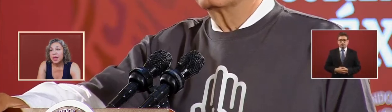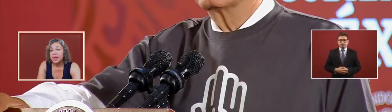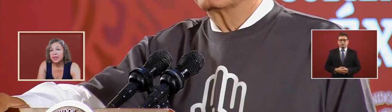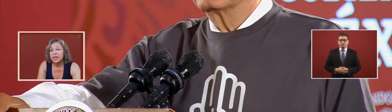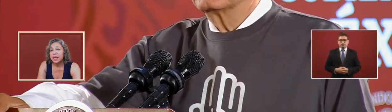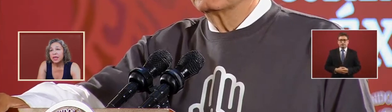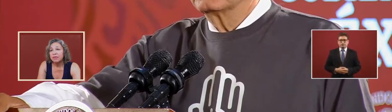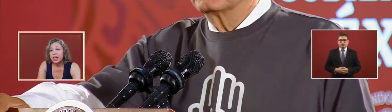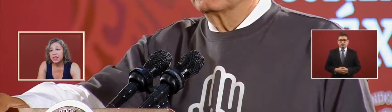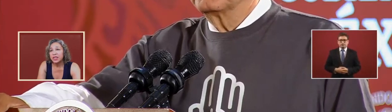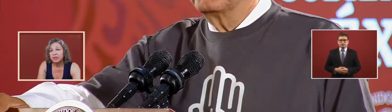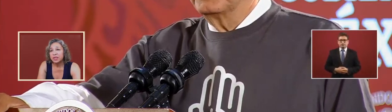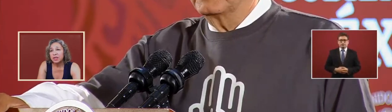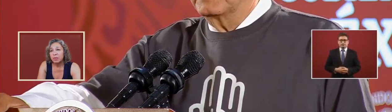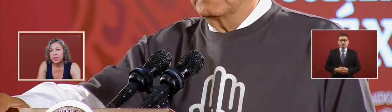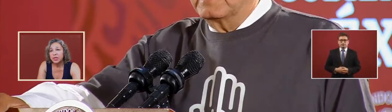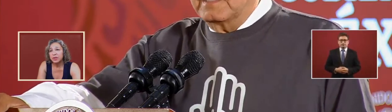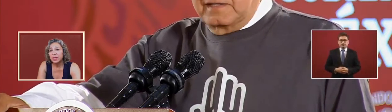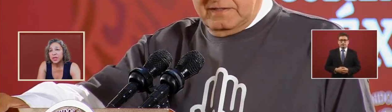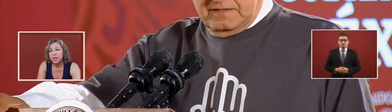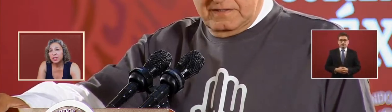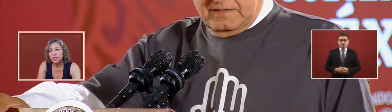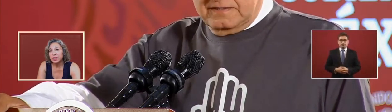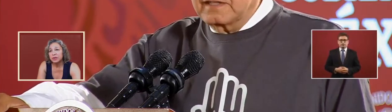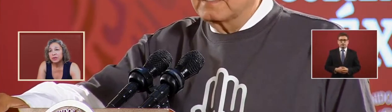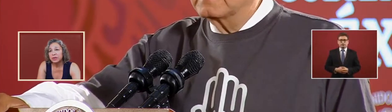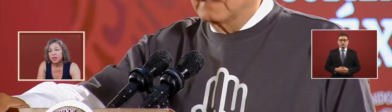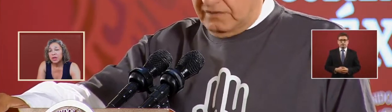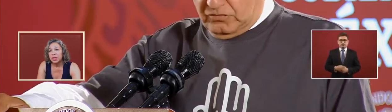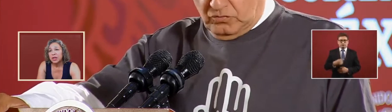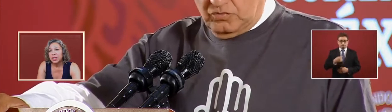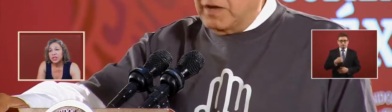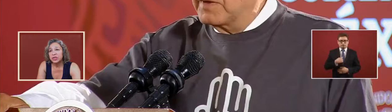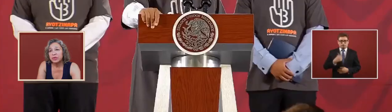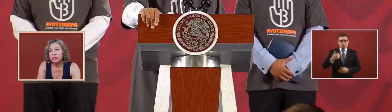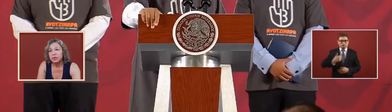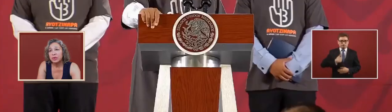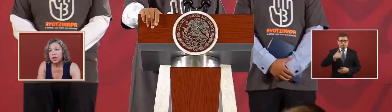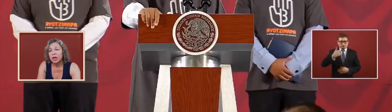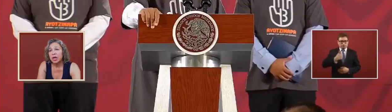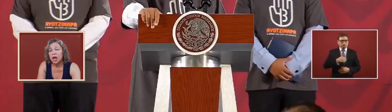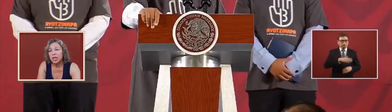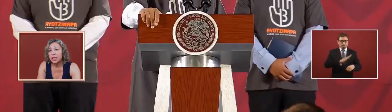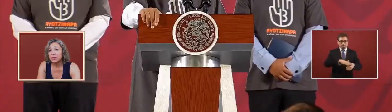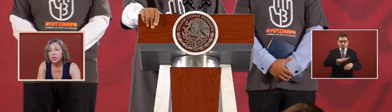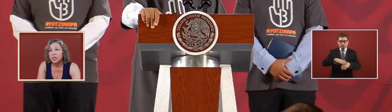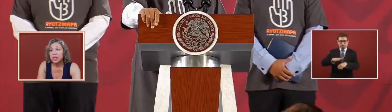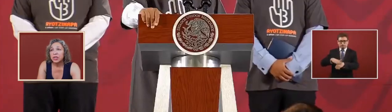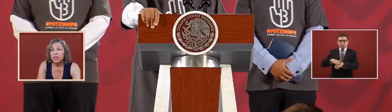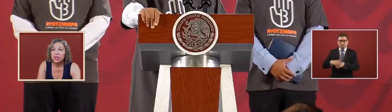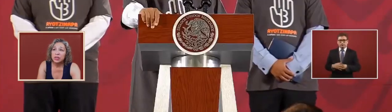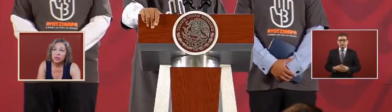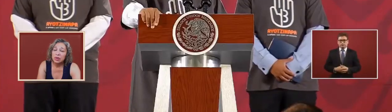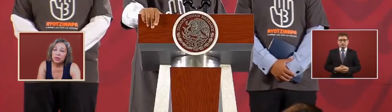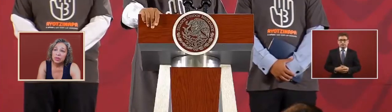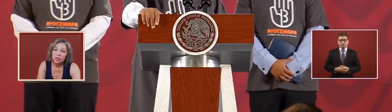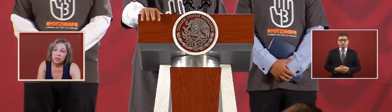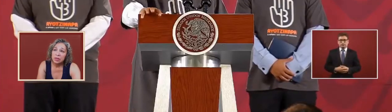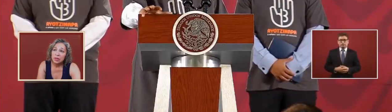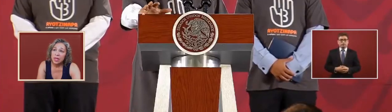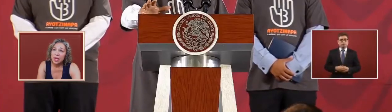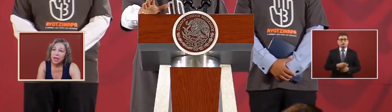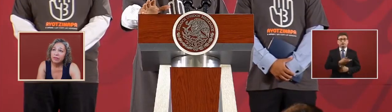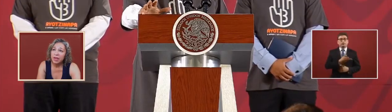and i take advantage of this opportunity to let you call out to those